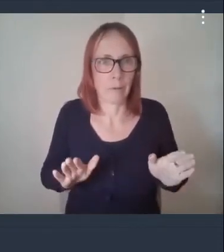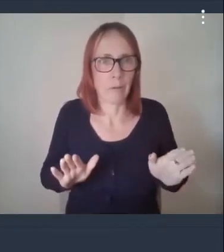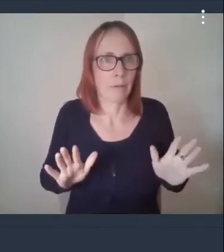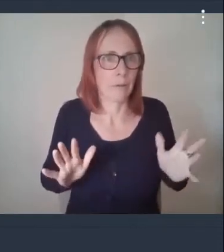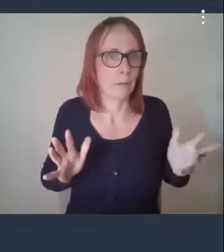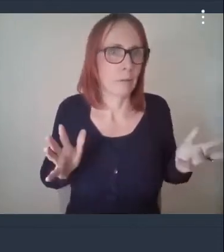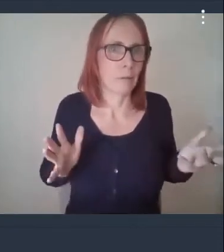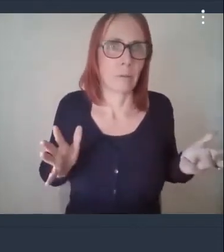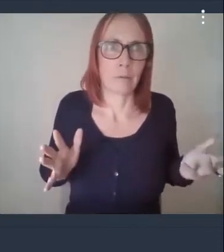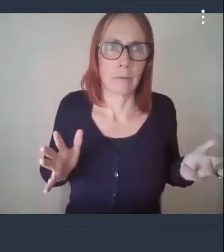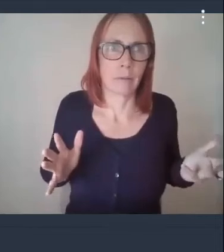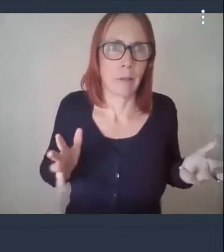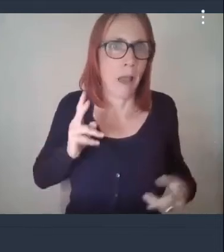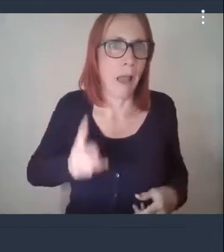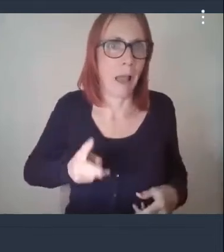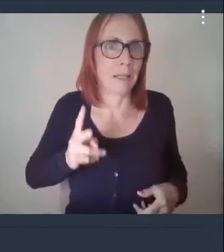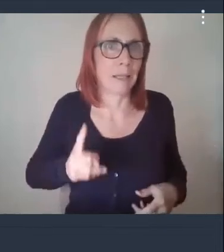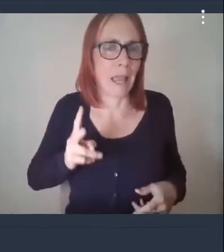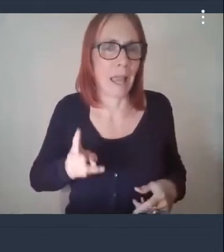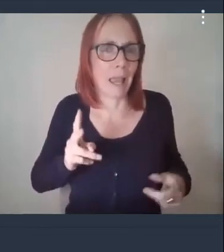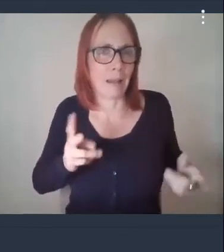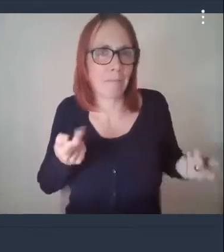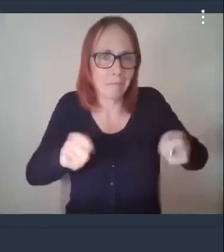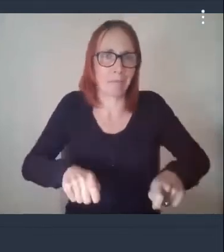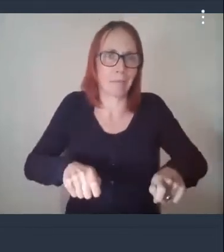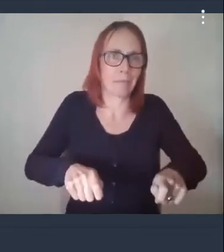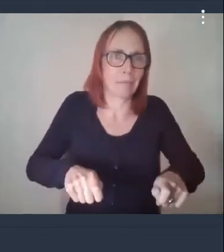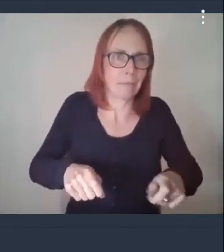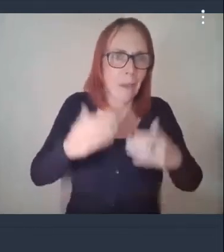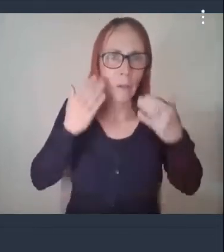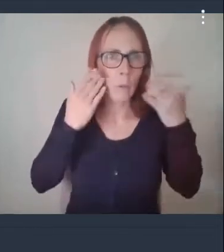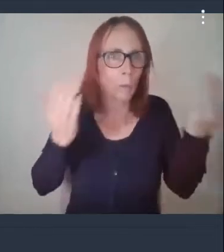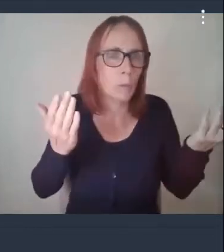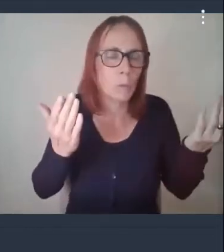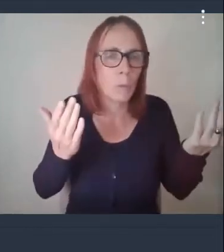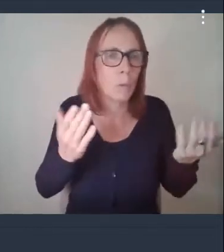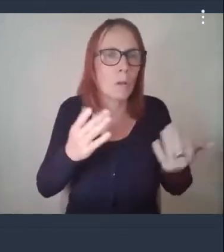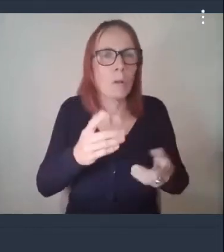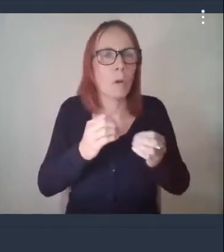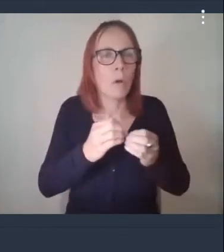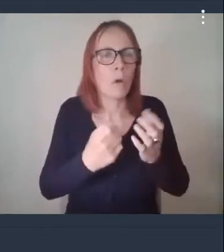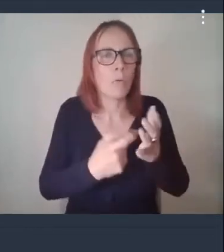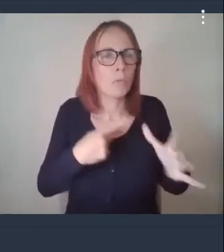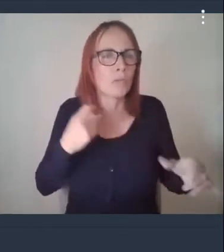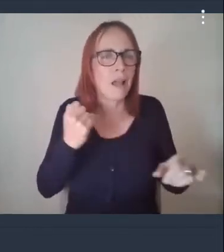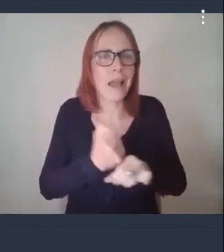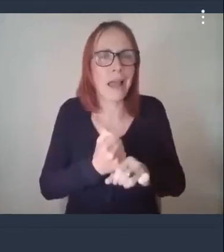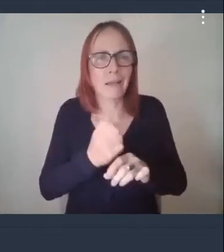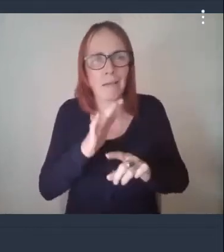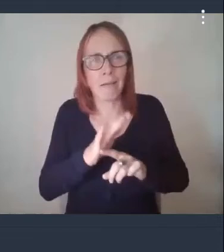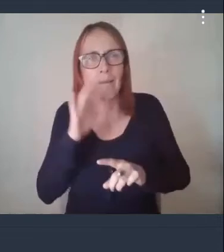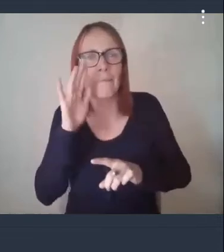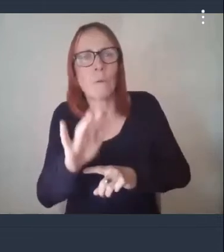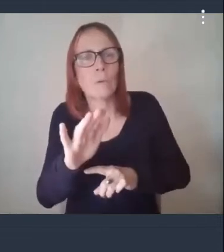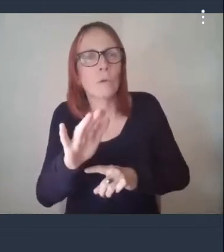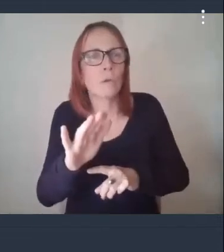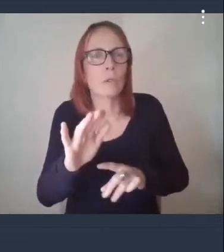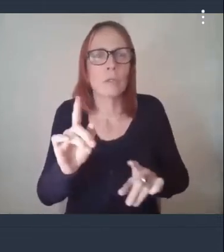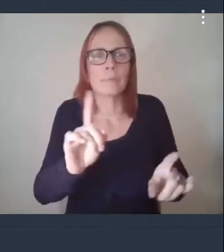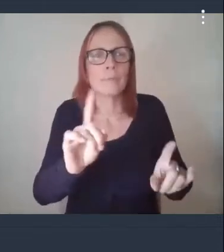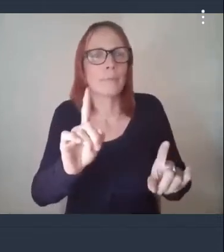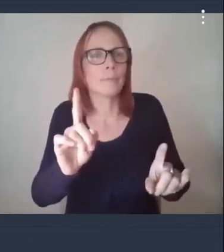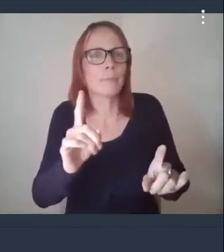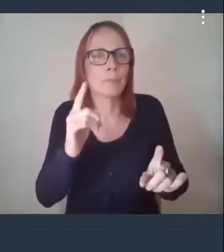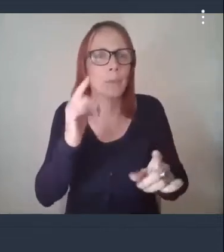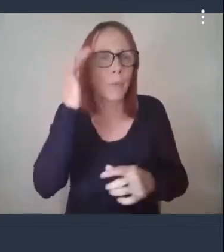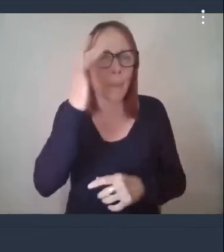second wave you know how how's brag like thinking about the future you know how to move forward in that way to